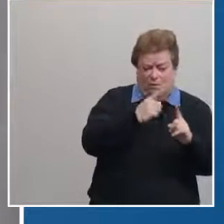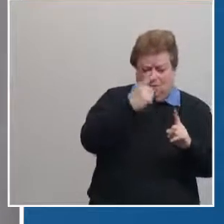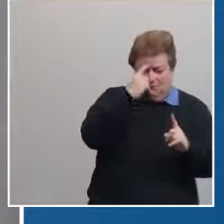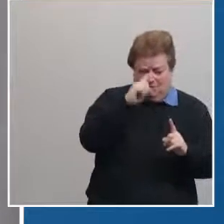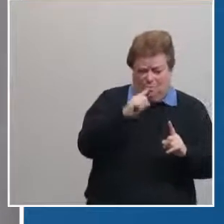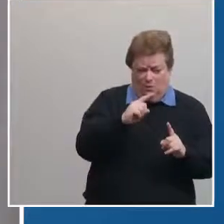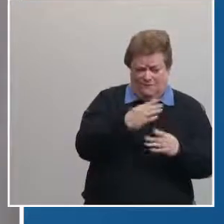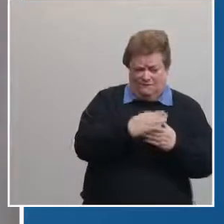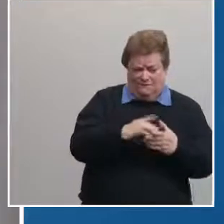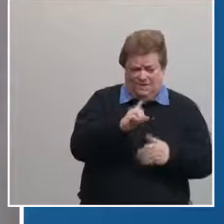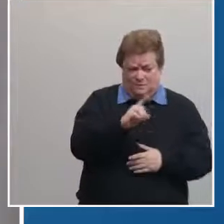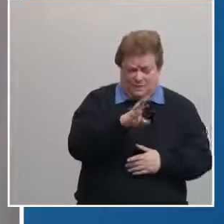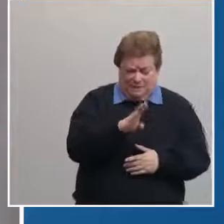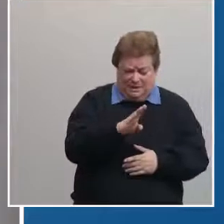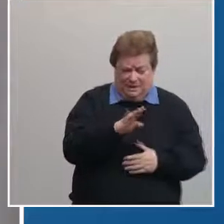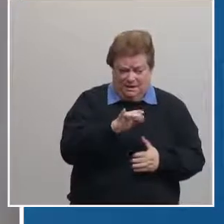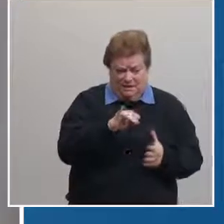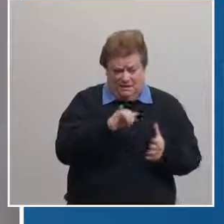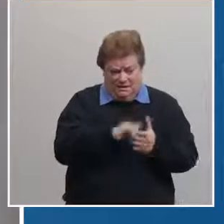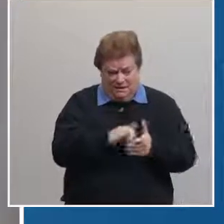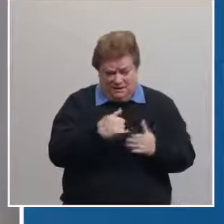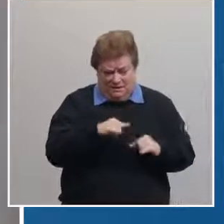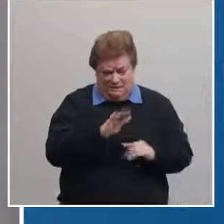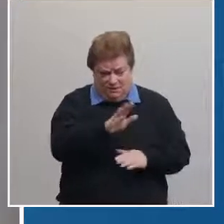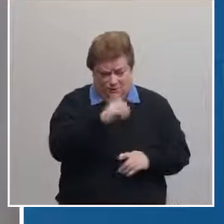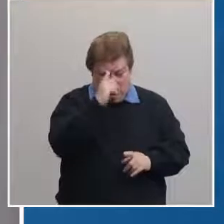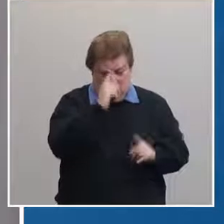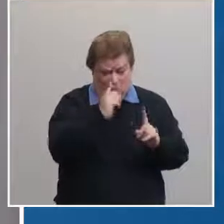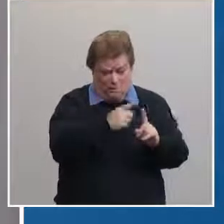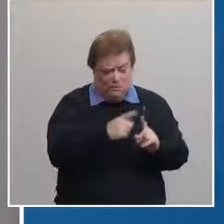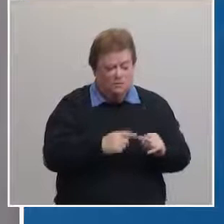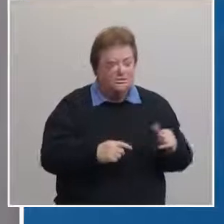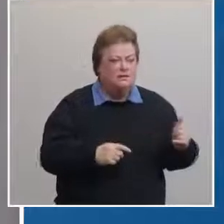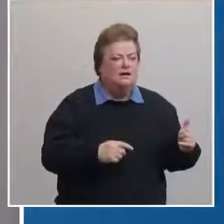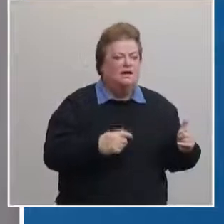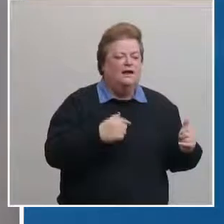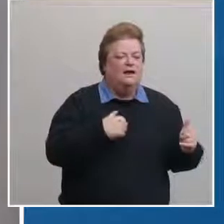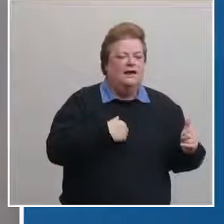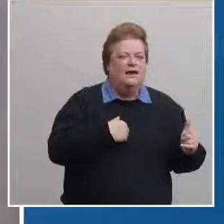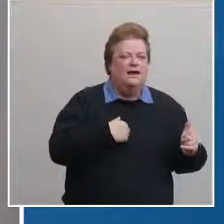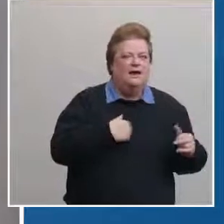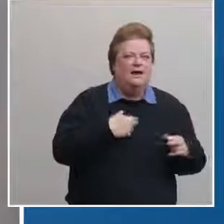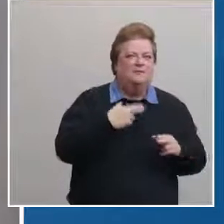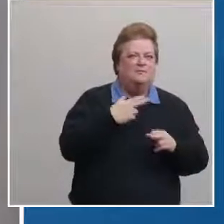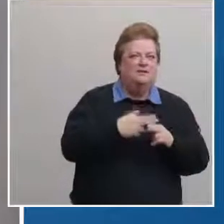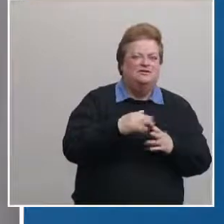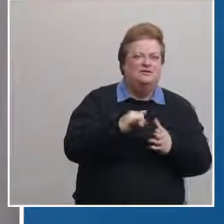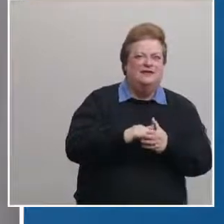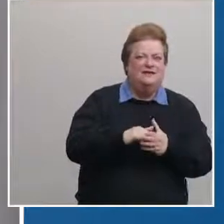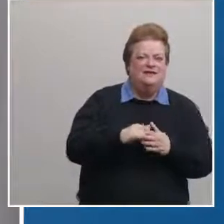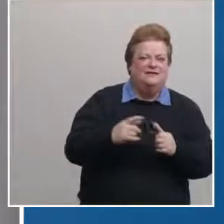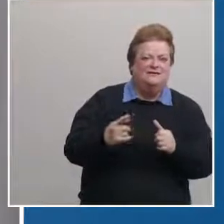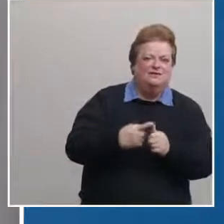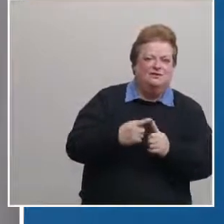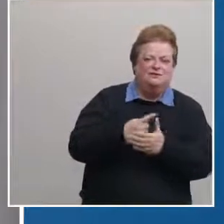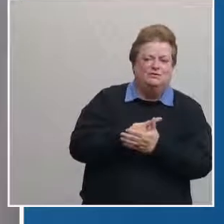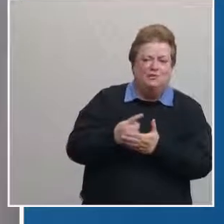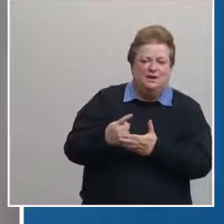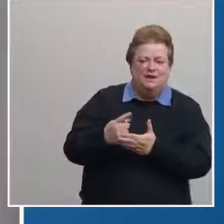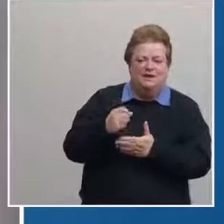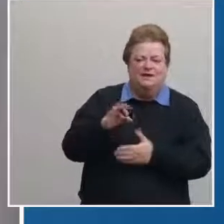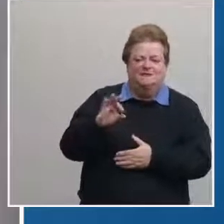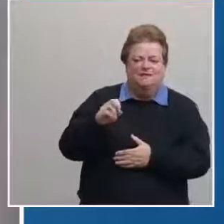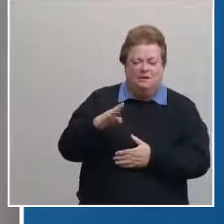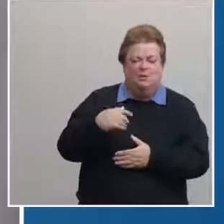next week is that still a realistic goal i think i mentioned that uh the first week of february i hope would be we'd be